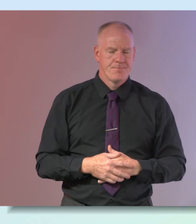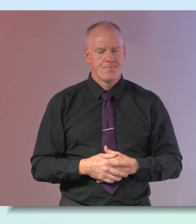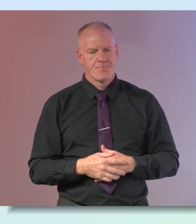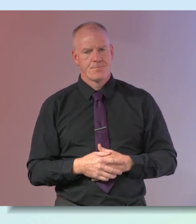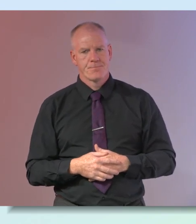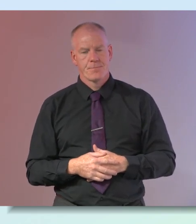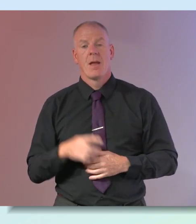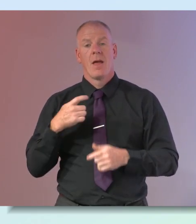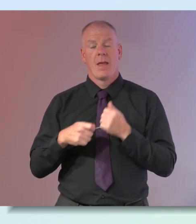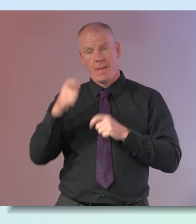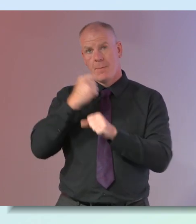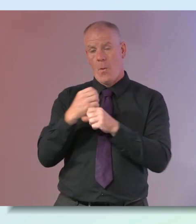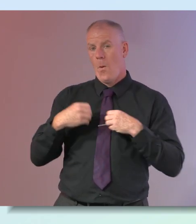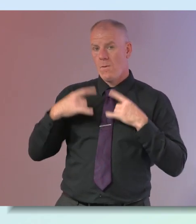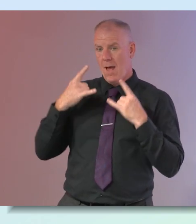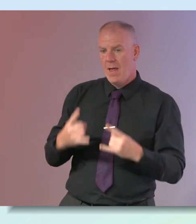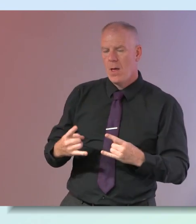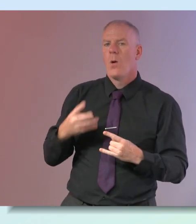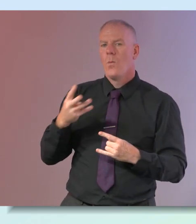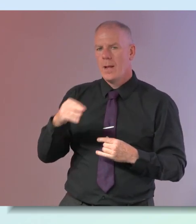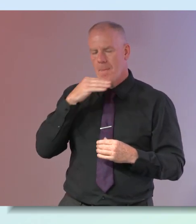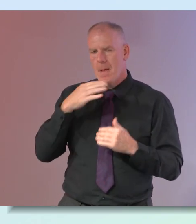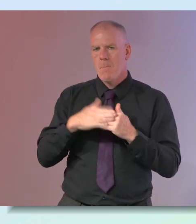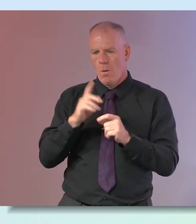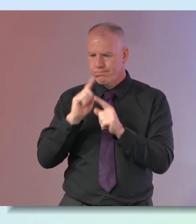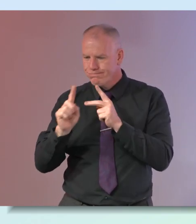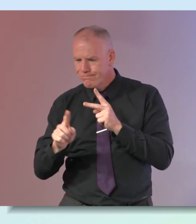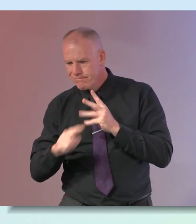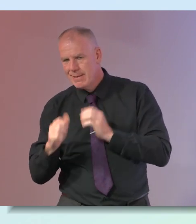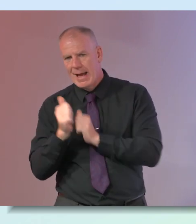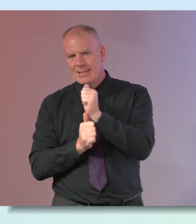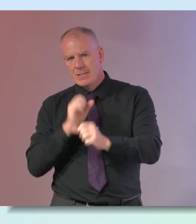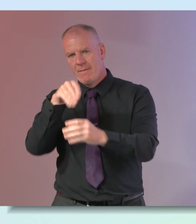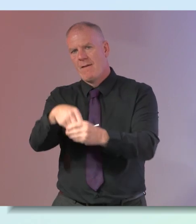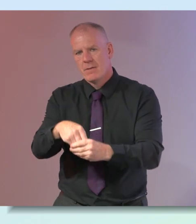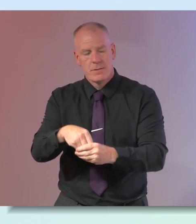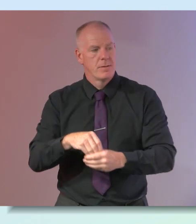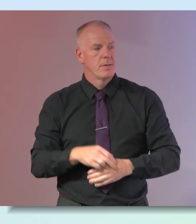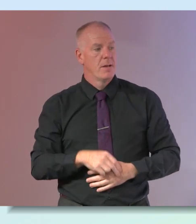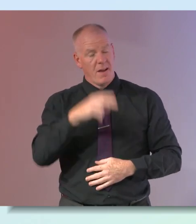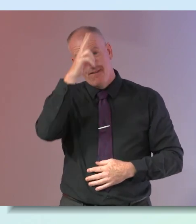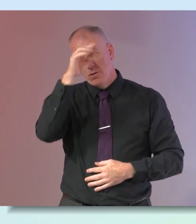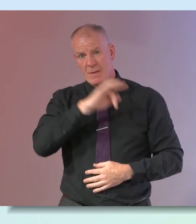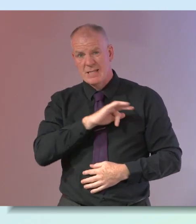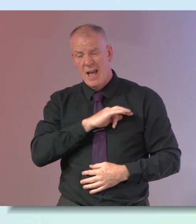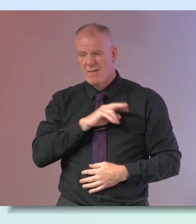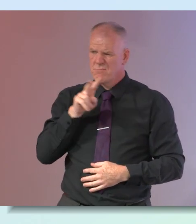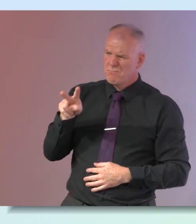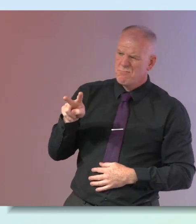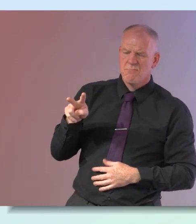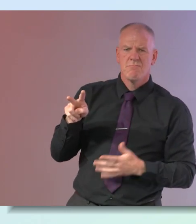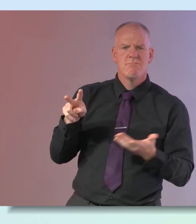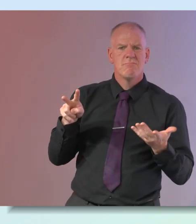and that then will encourage people to engage in a range of activities i would certainly say you know looking at it as